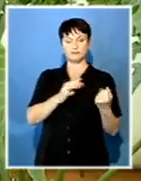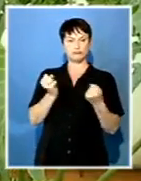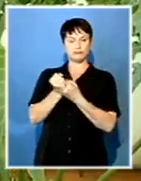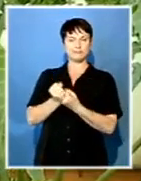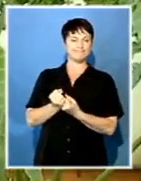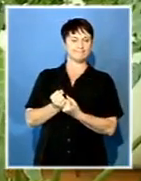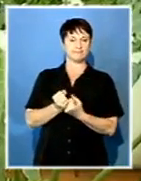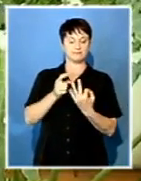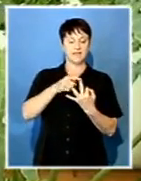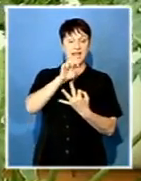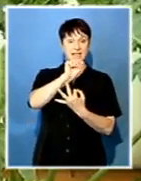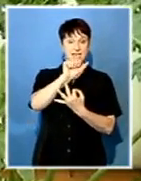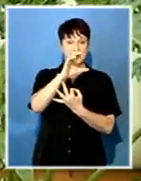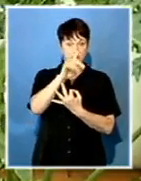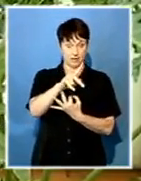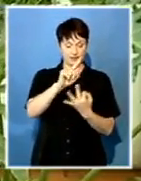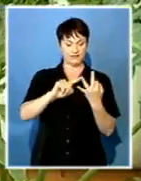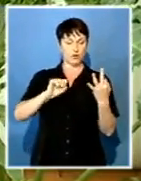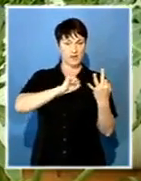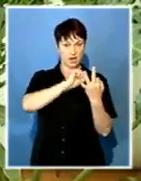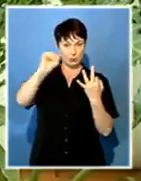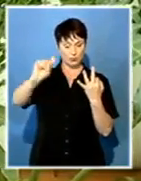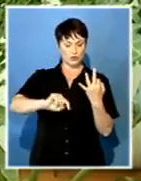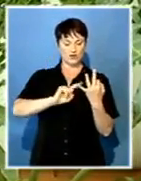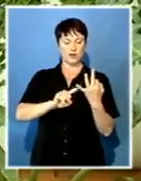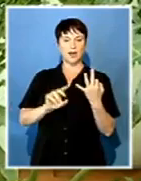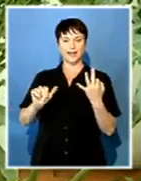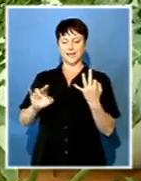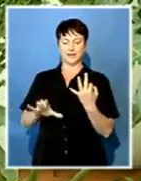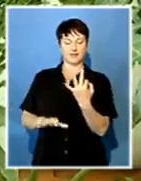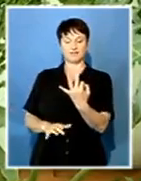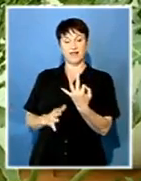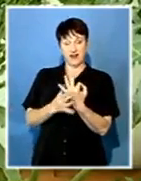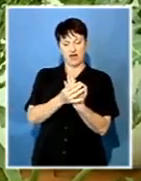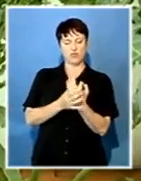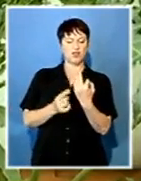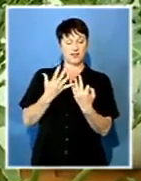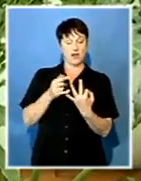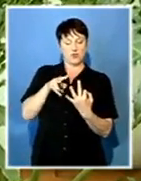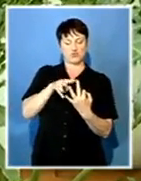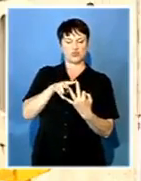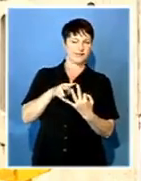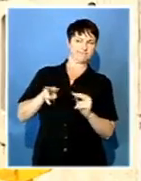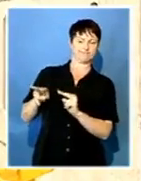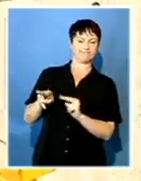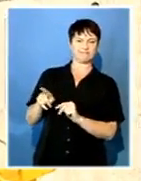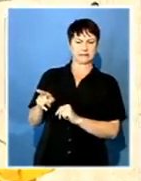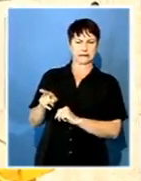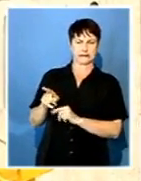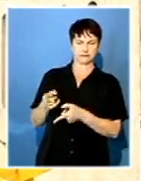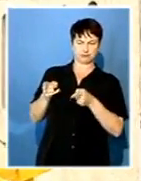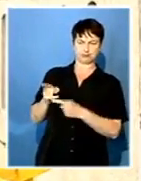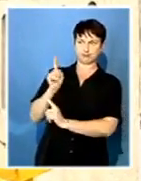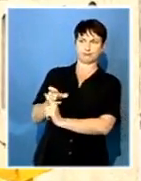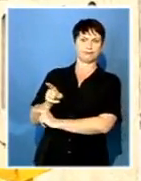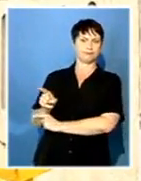of the alliance, that is your SACP and Kassatu, have come to the reality that the President is actually a liability. If you